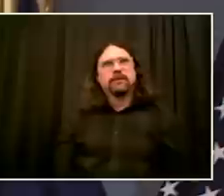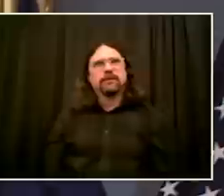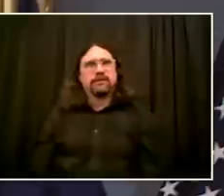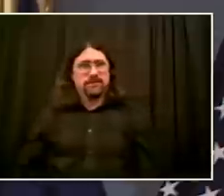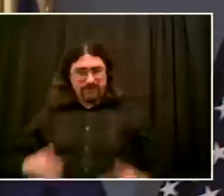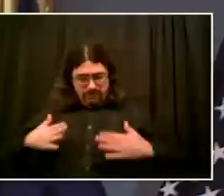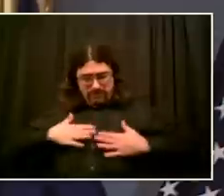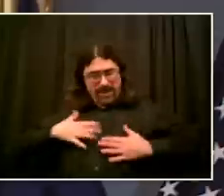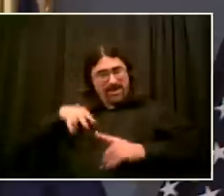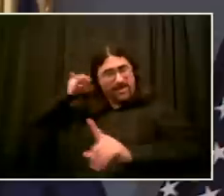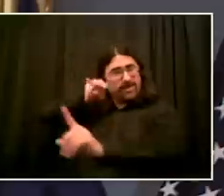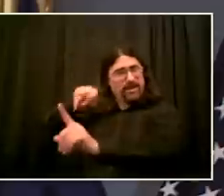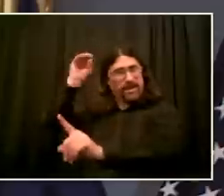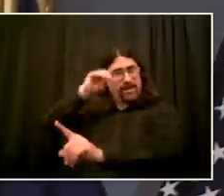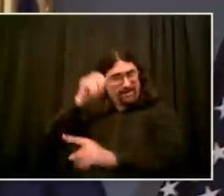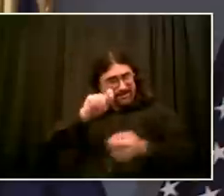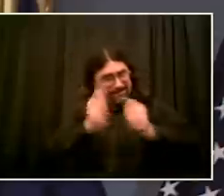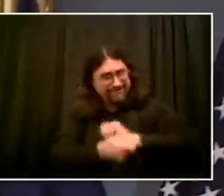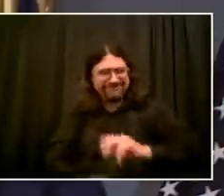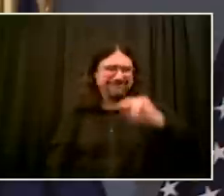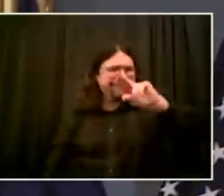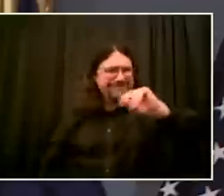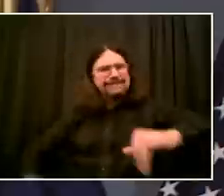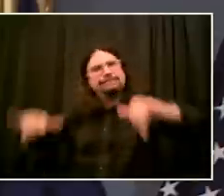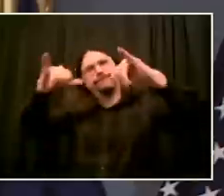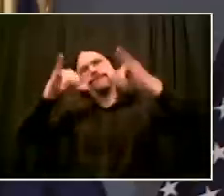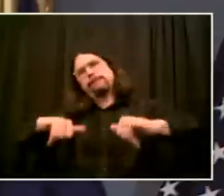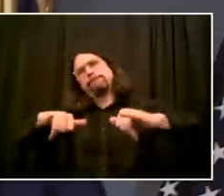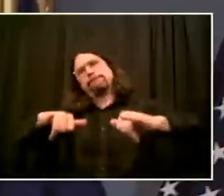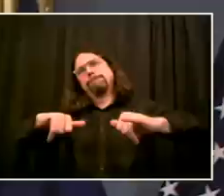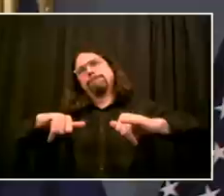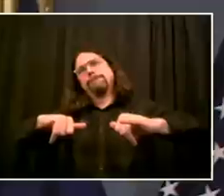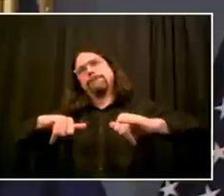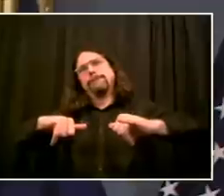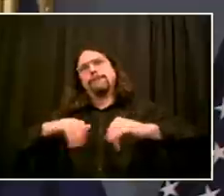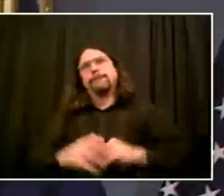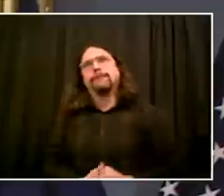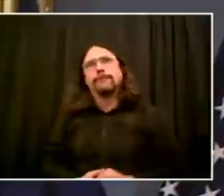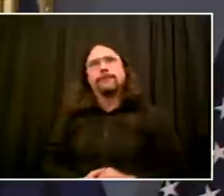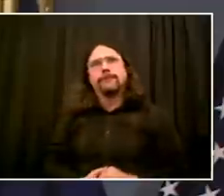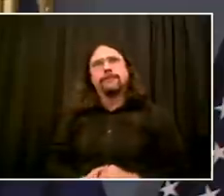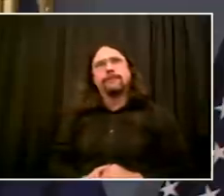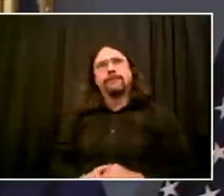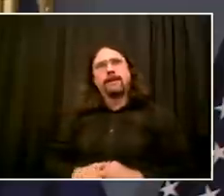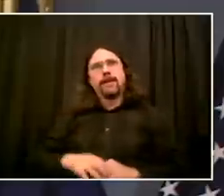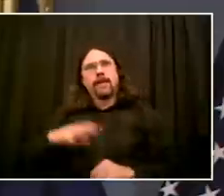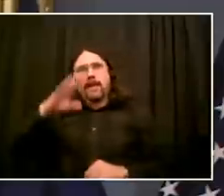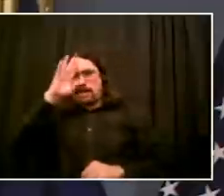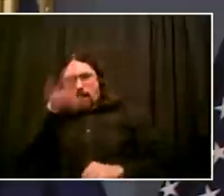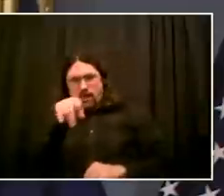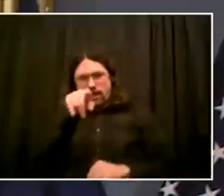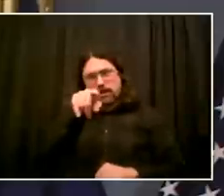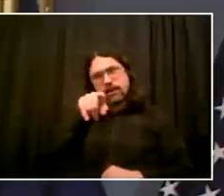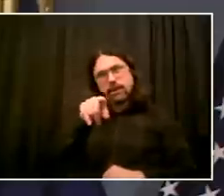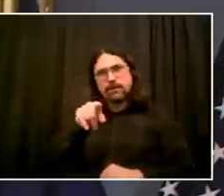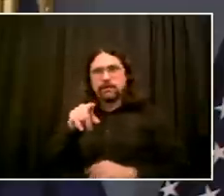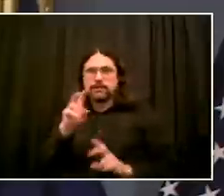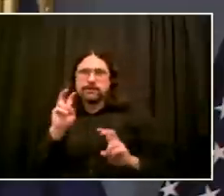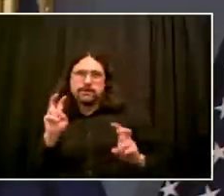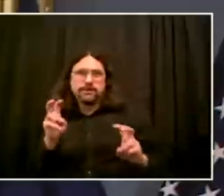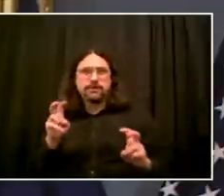responding, Shant. I know you want a world where it's easy lines. It's not like that. I saw